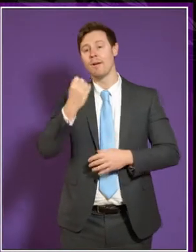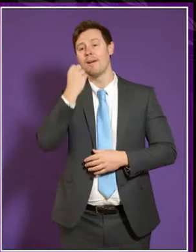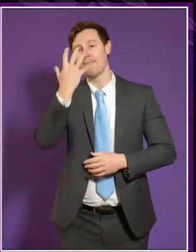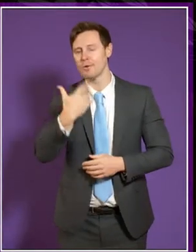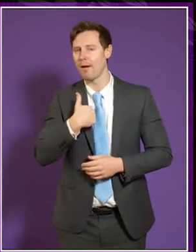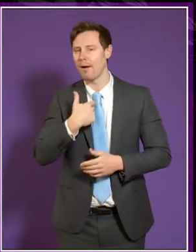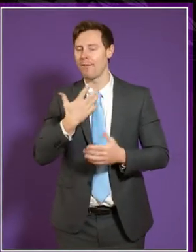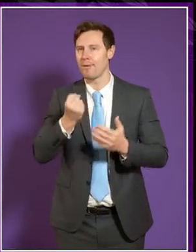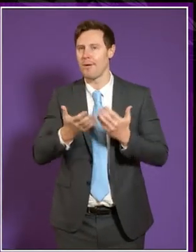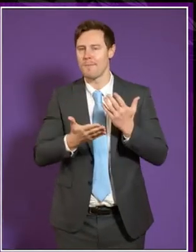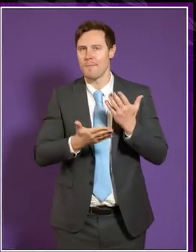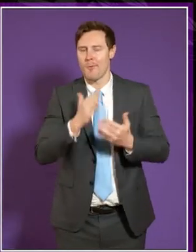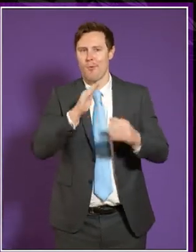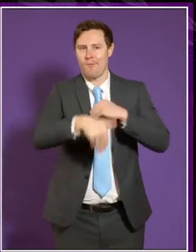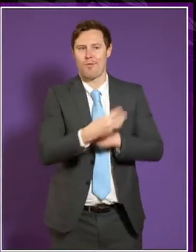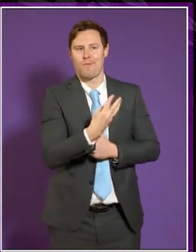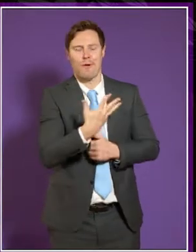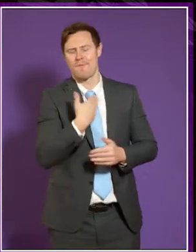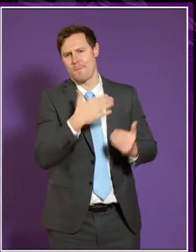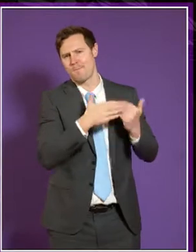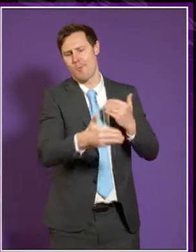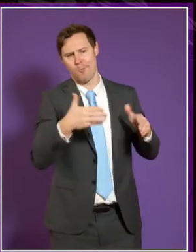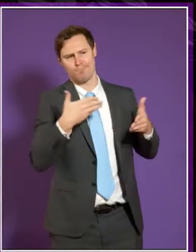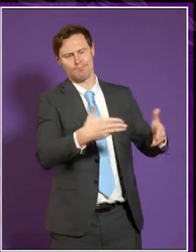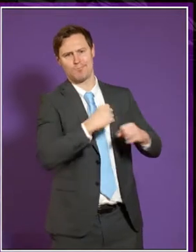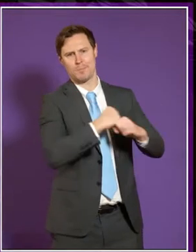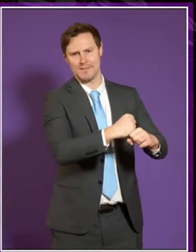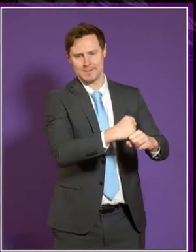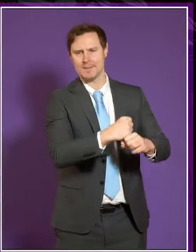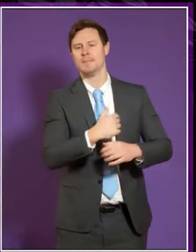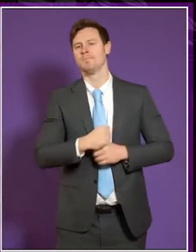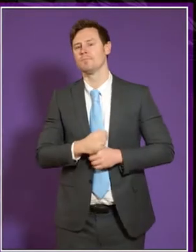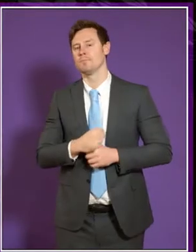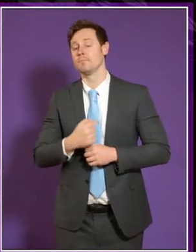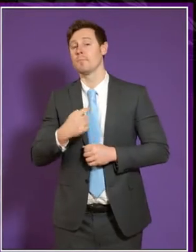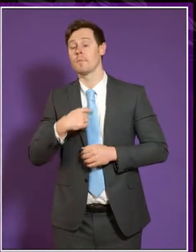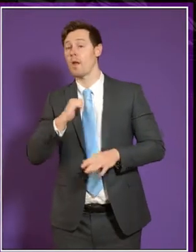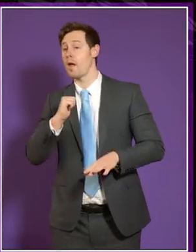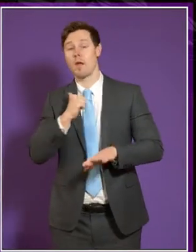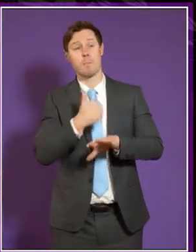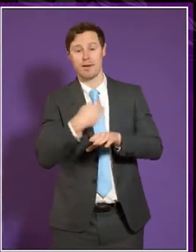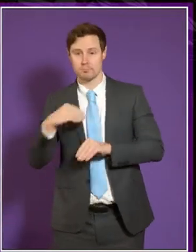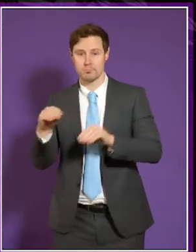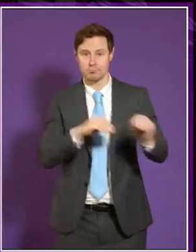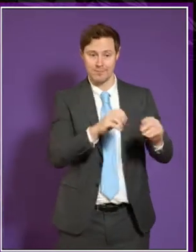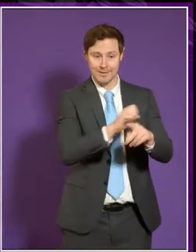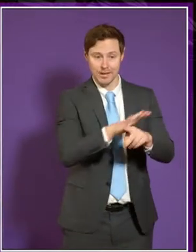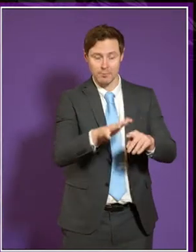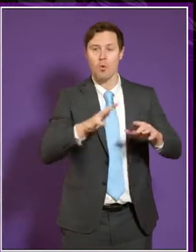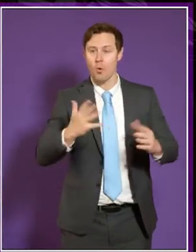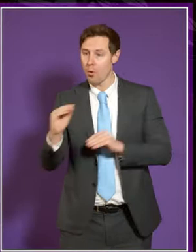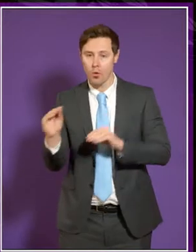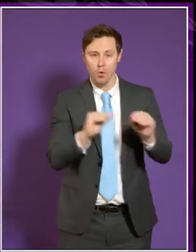a lot more time than that. When I'm based, I come either here to Edinburgh or to Glasgow.